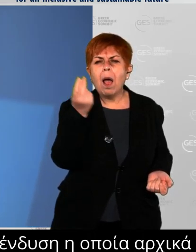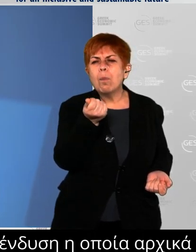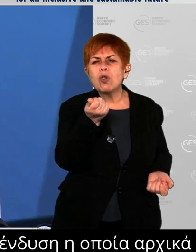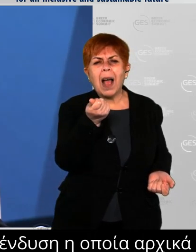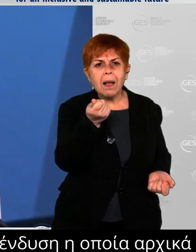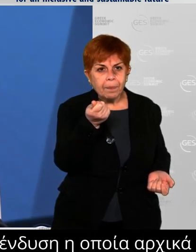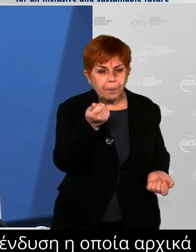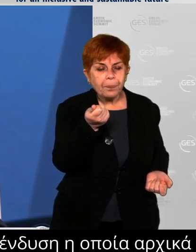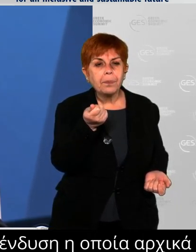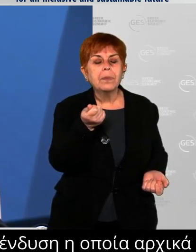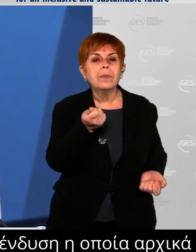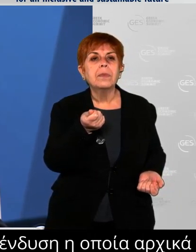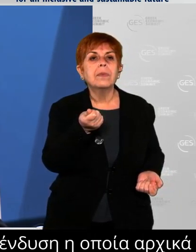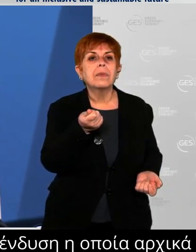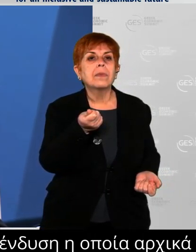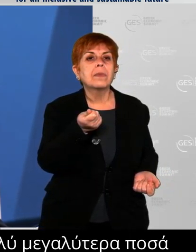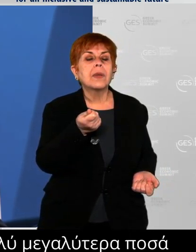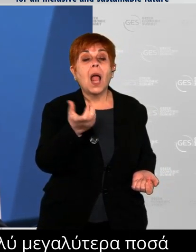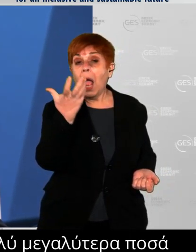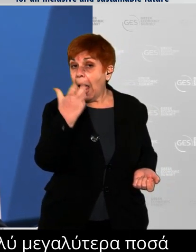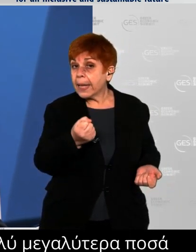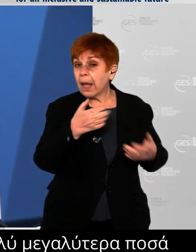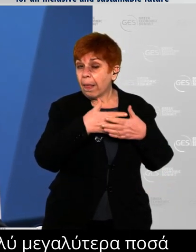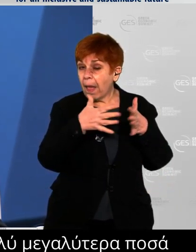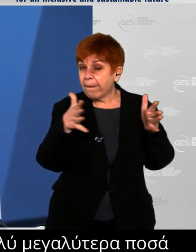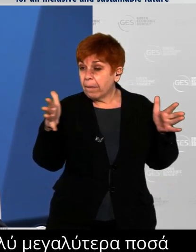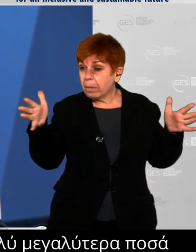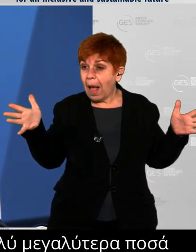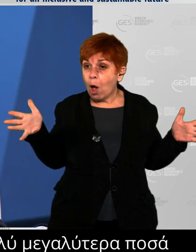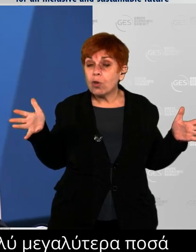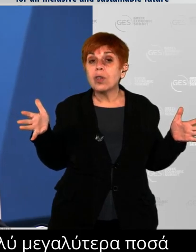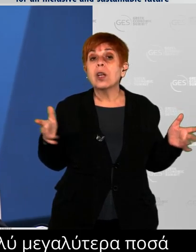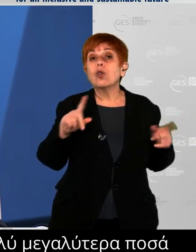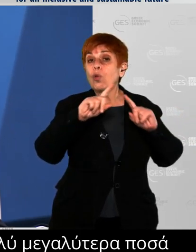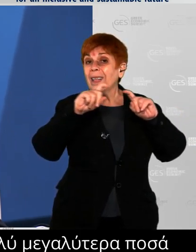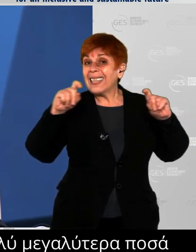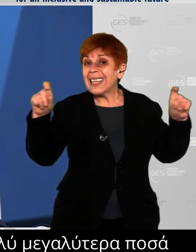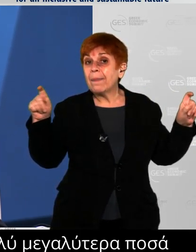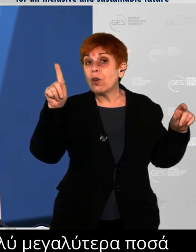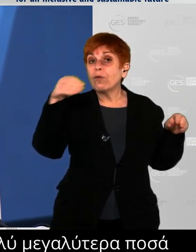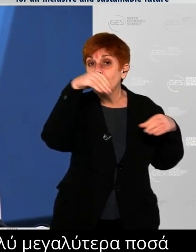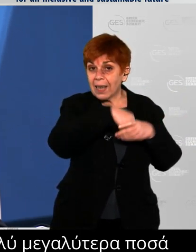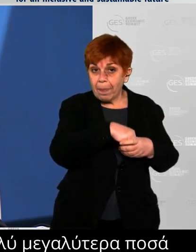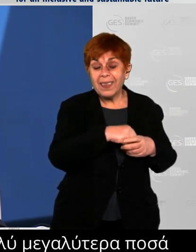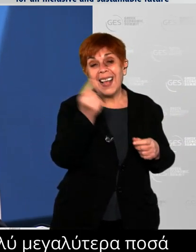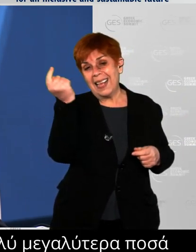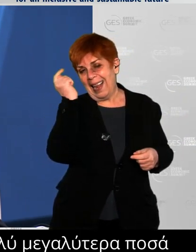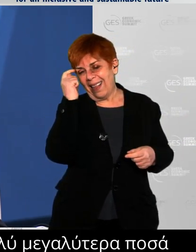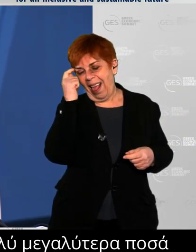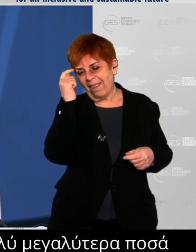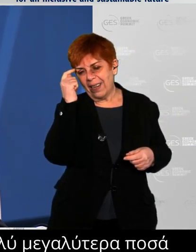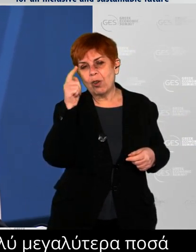scope of operations in Thessaloniki than was originally imagined when Albert Bourla brought